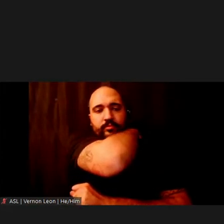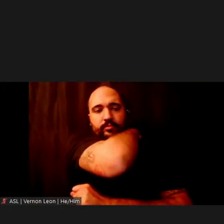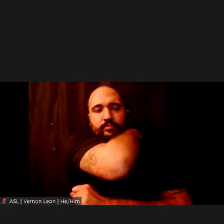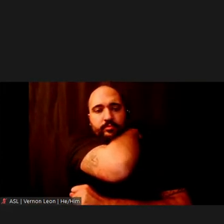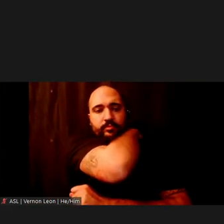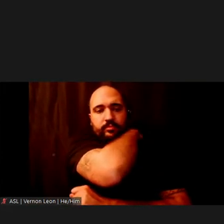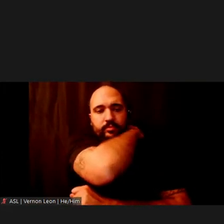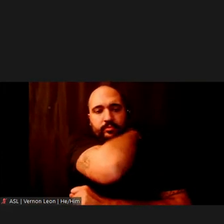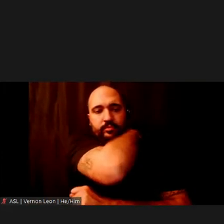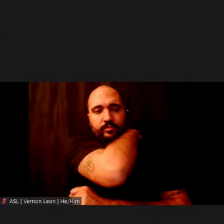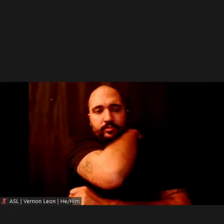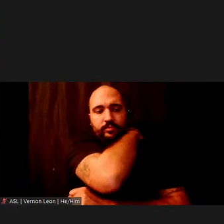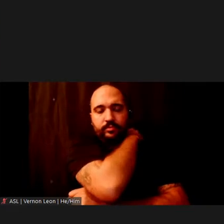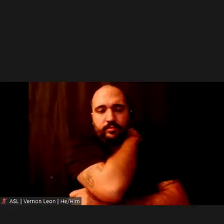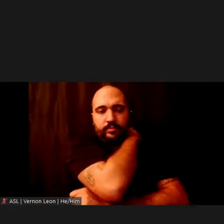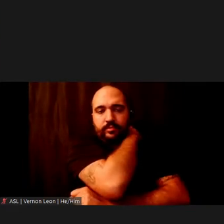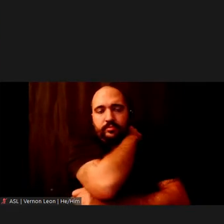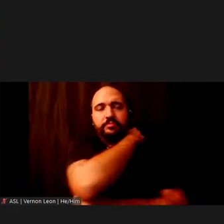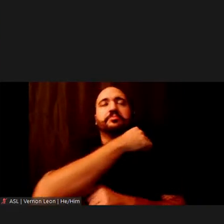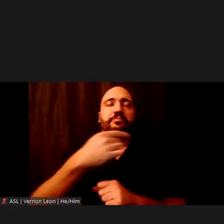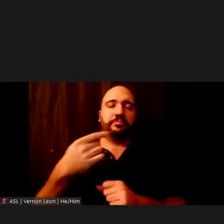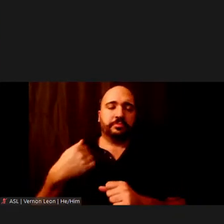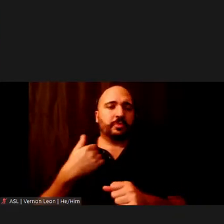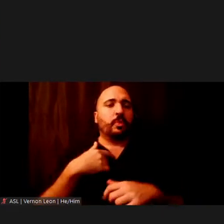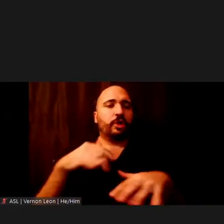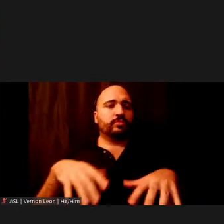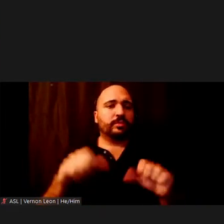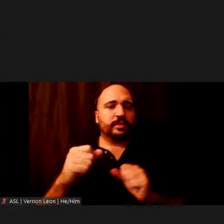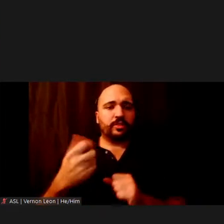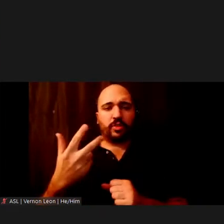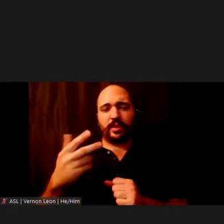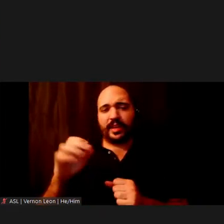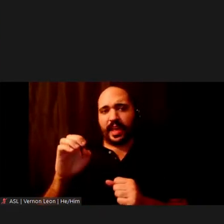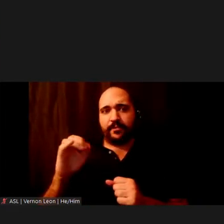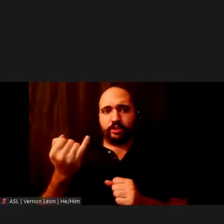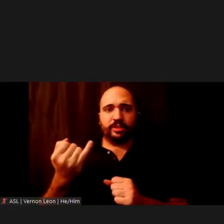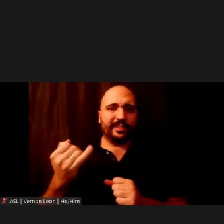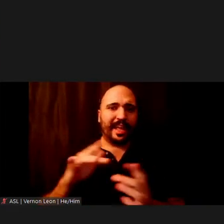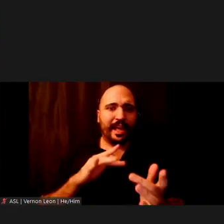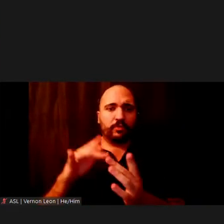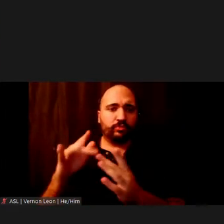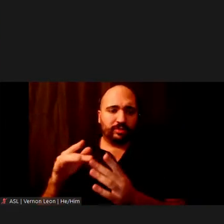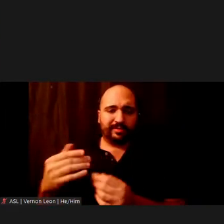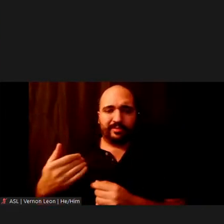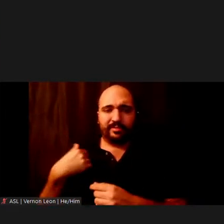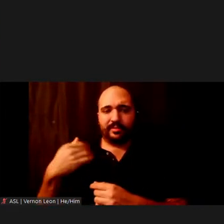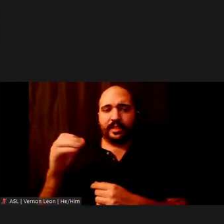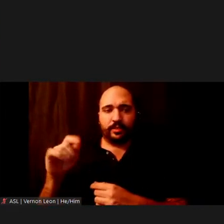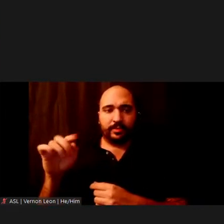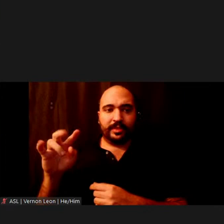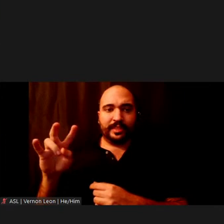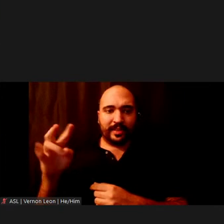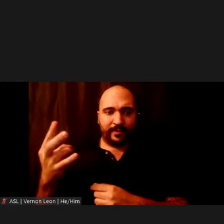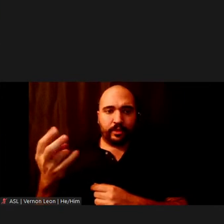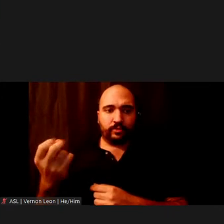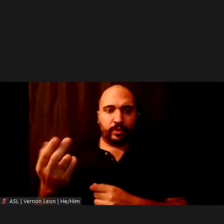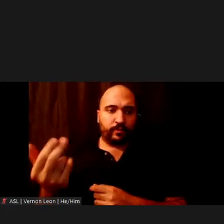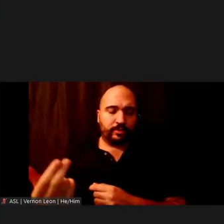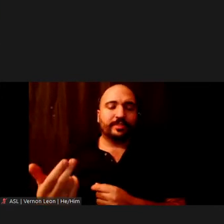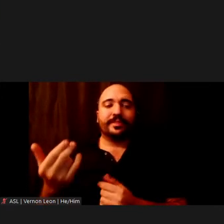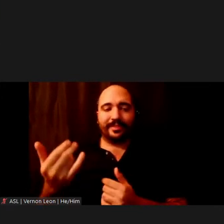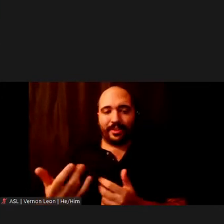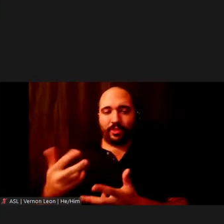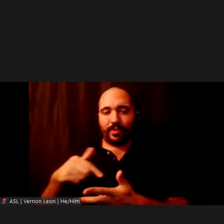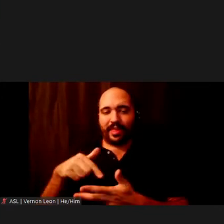We also held three environmental justice outreach webinars on October 7th, 12th, and 13th, in addition to the three sessions this week.